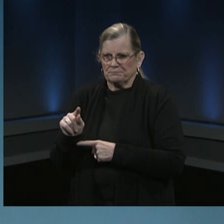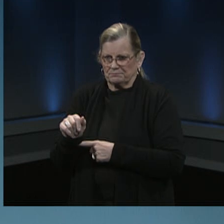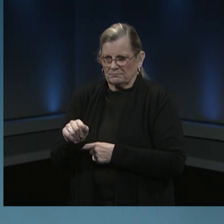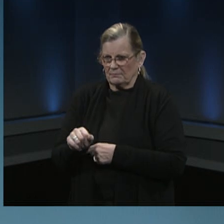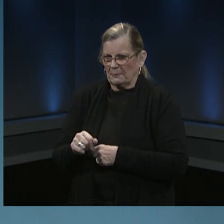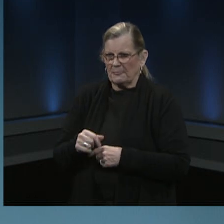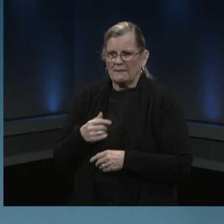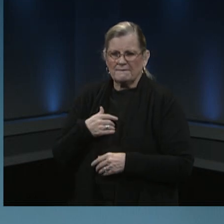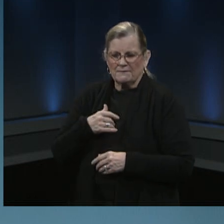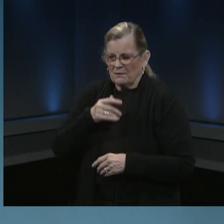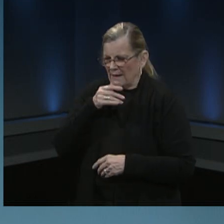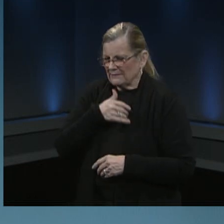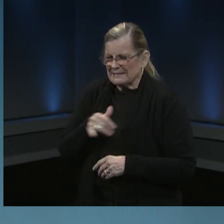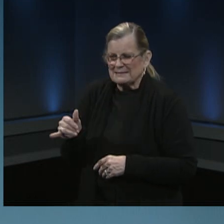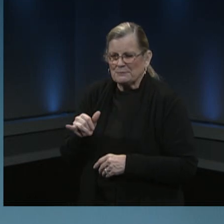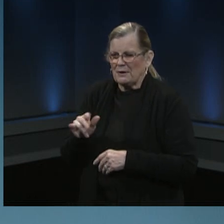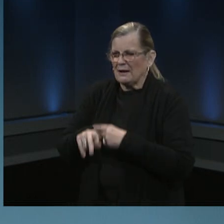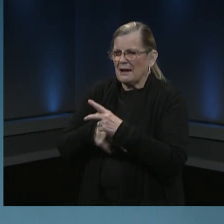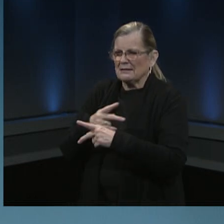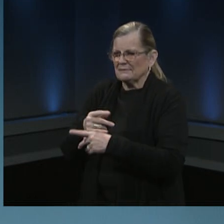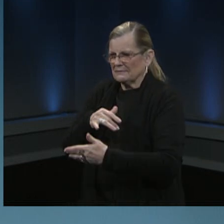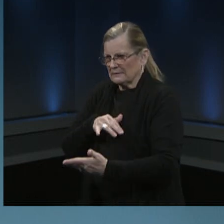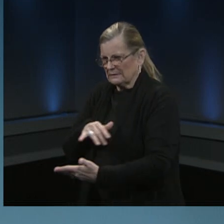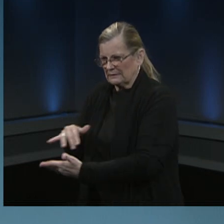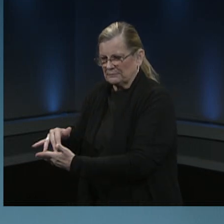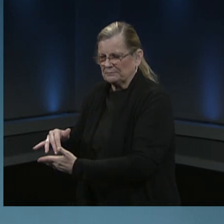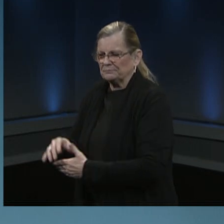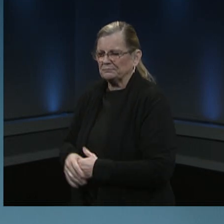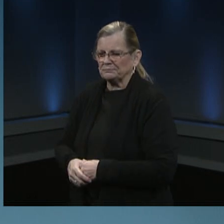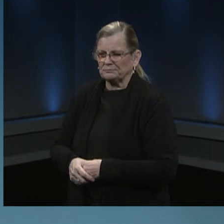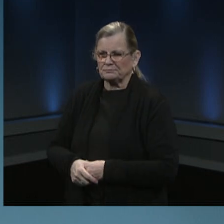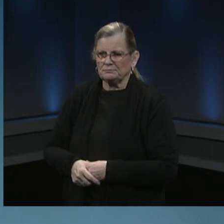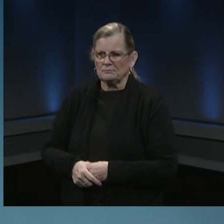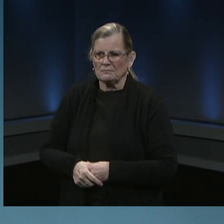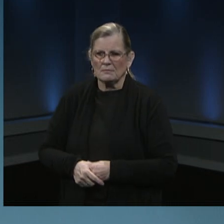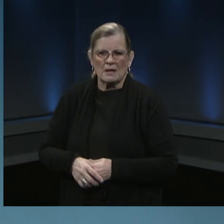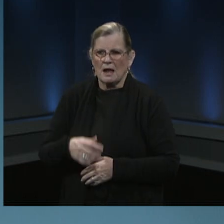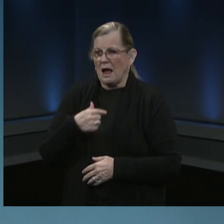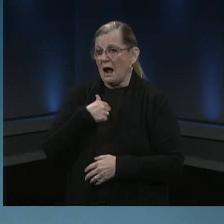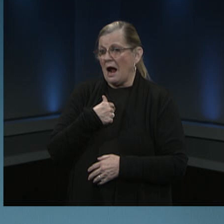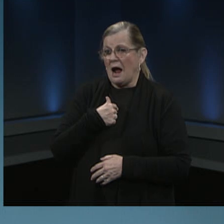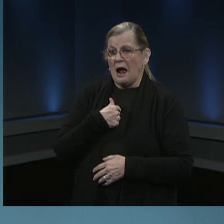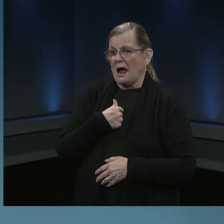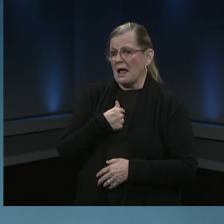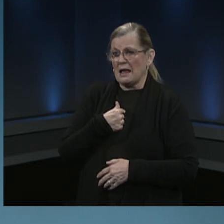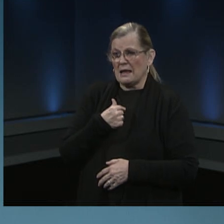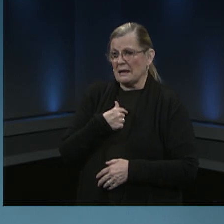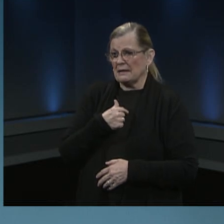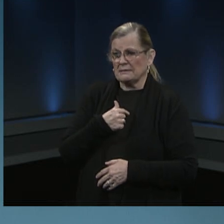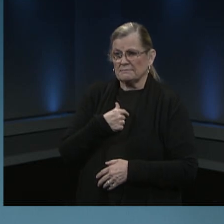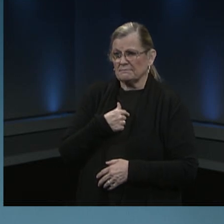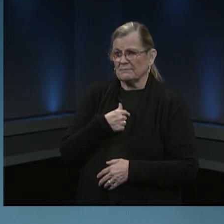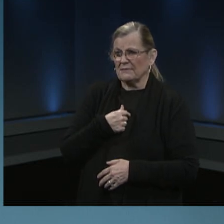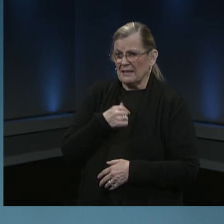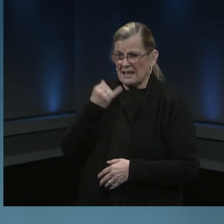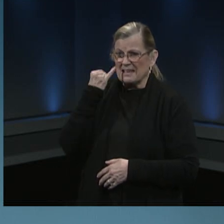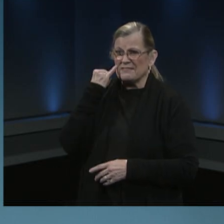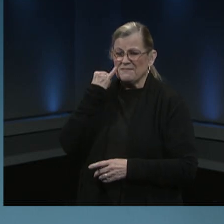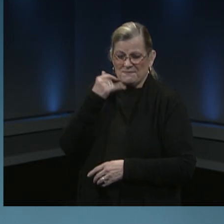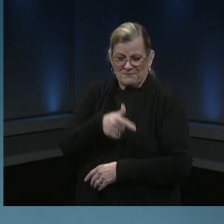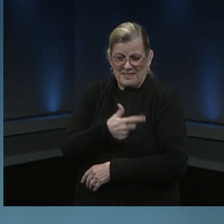pathogen um and so we i wouldn't be at all surprised if if this vaccination also um